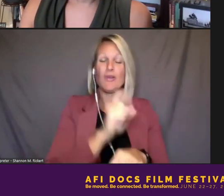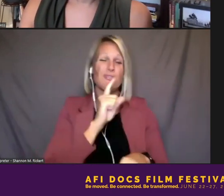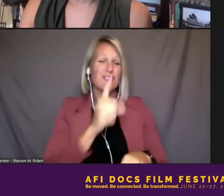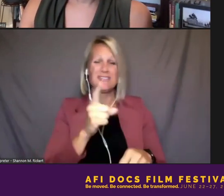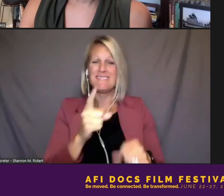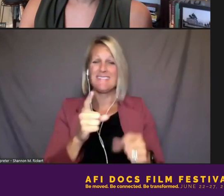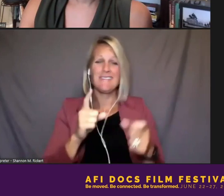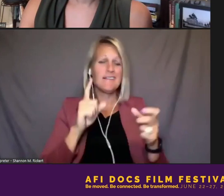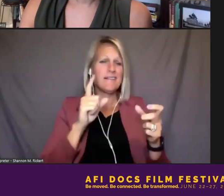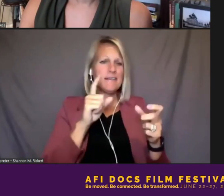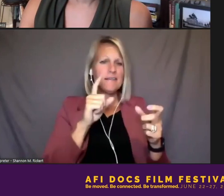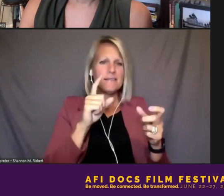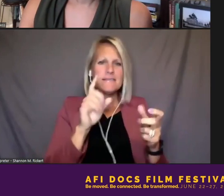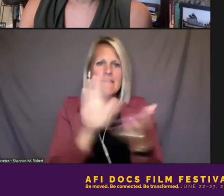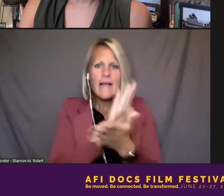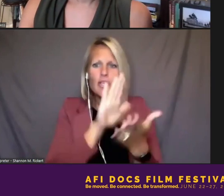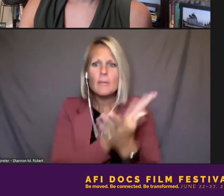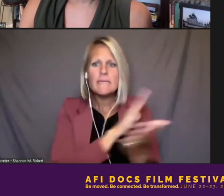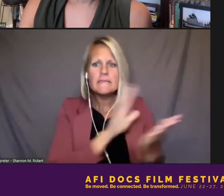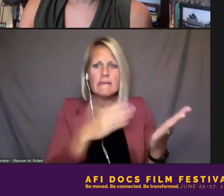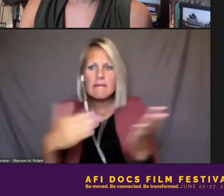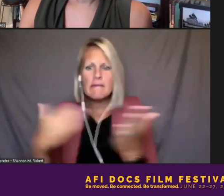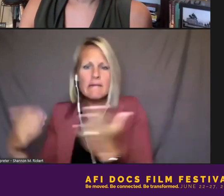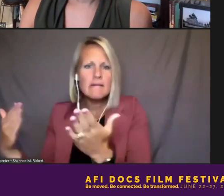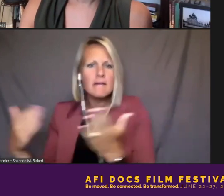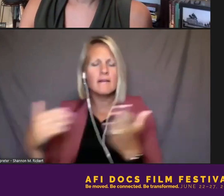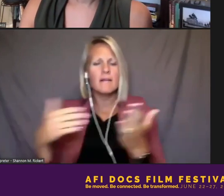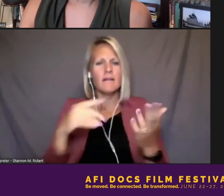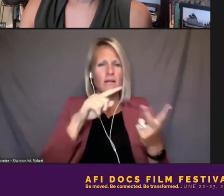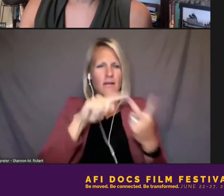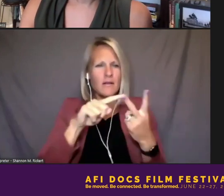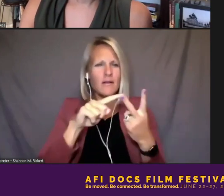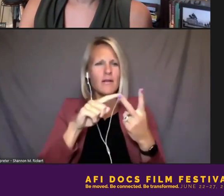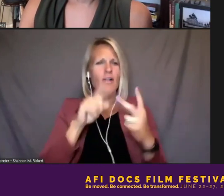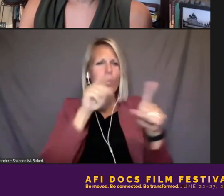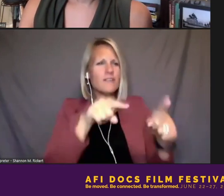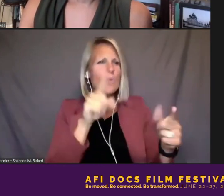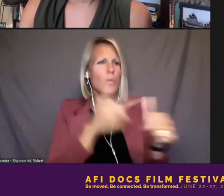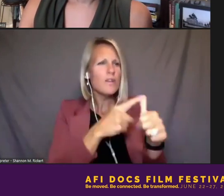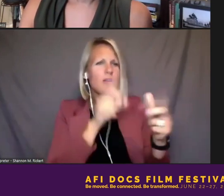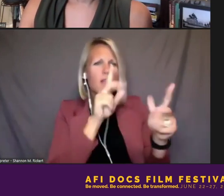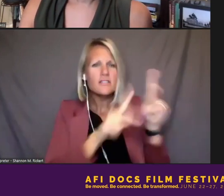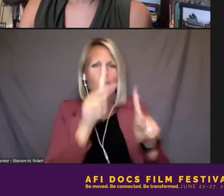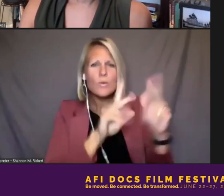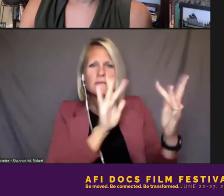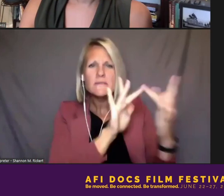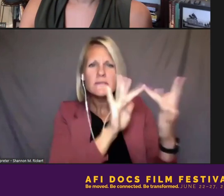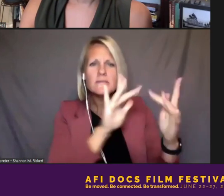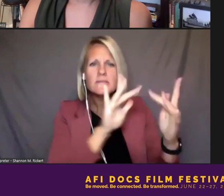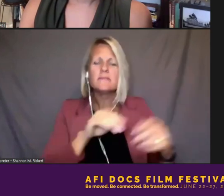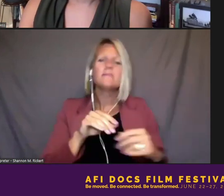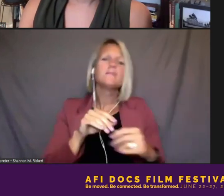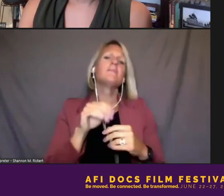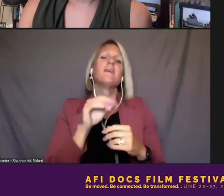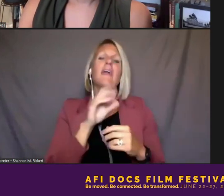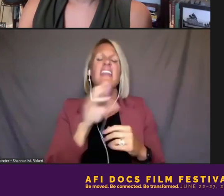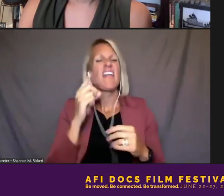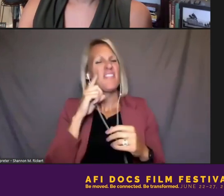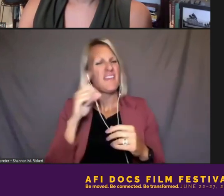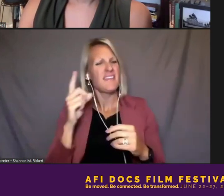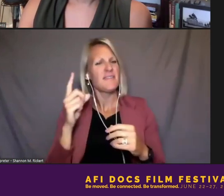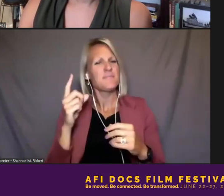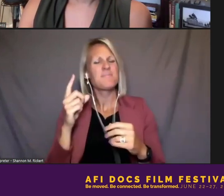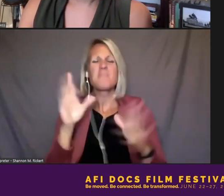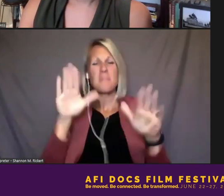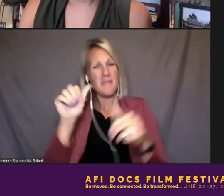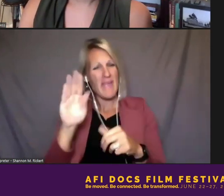documents, creating databases and going to original sources. And so, you know, I'm wondering, Abby, if you can speak to that. think people